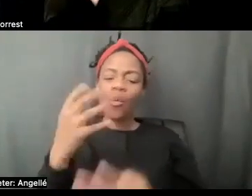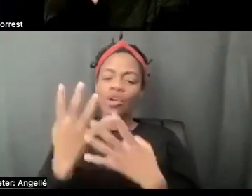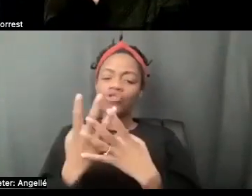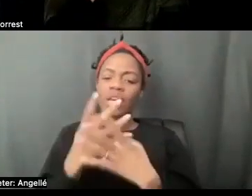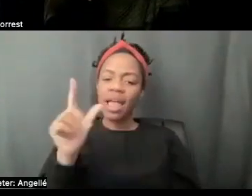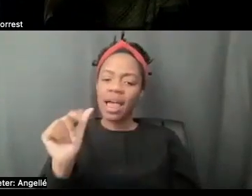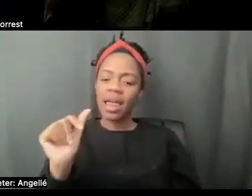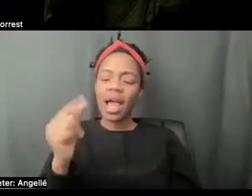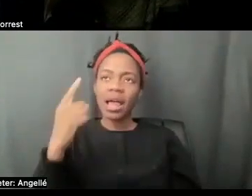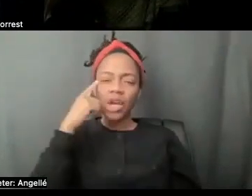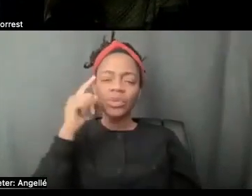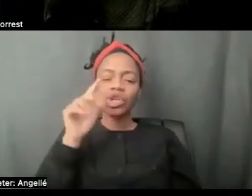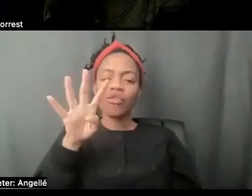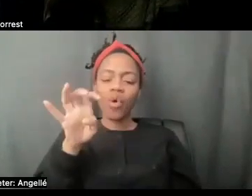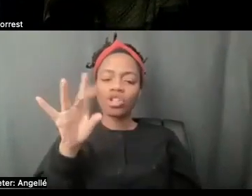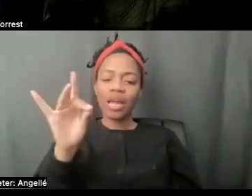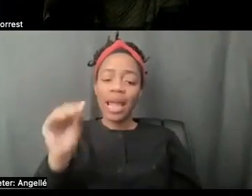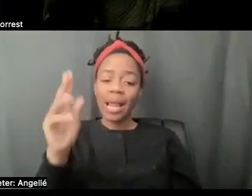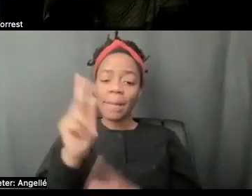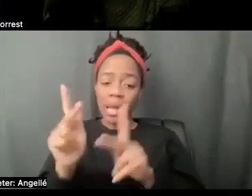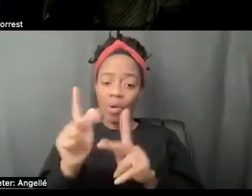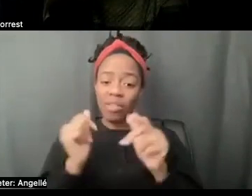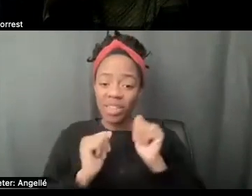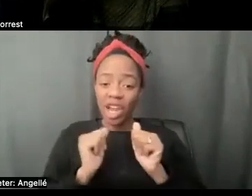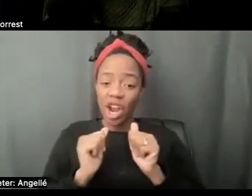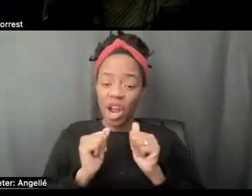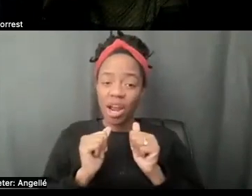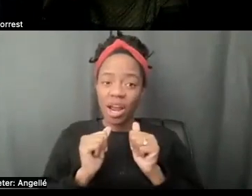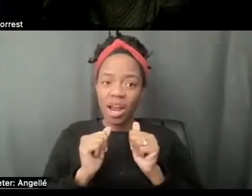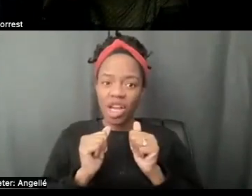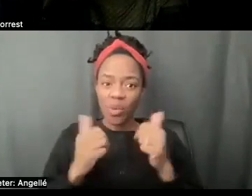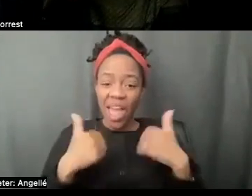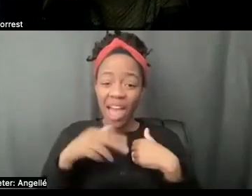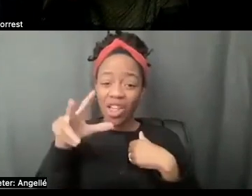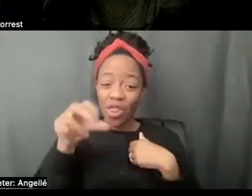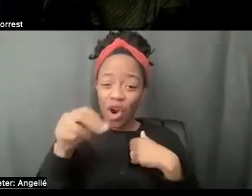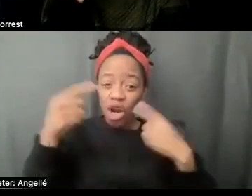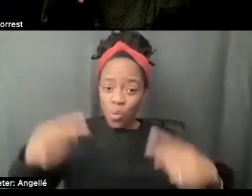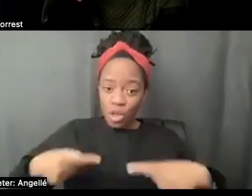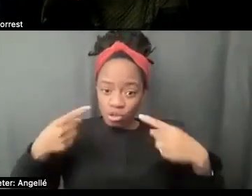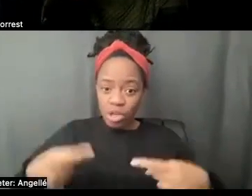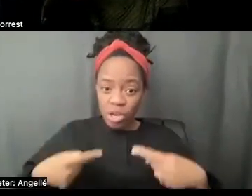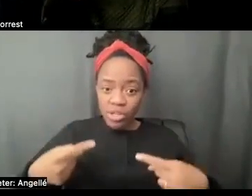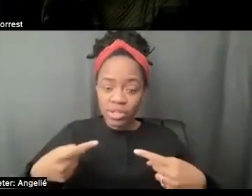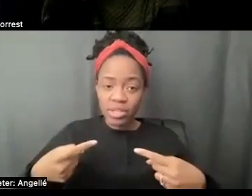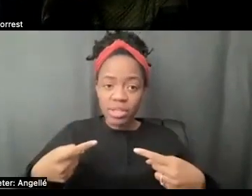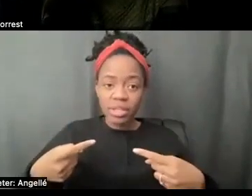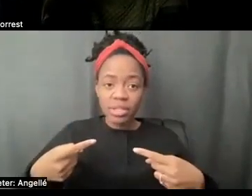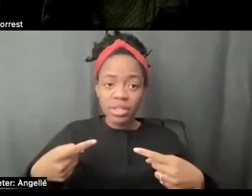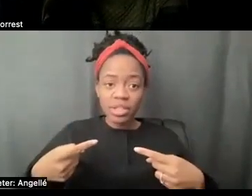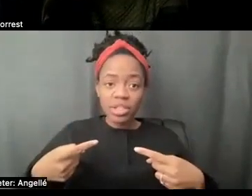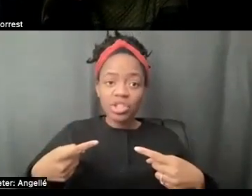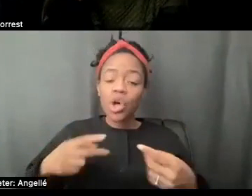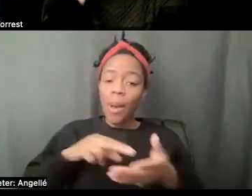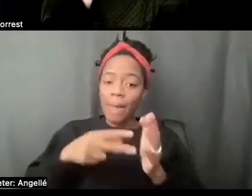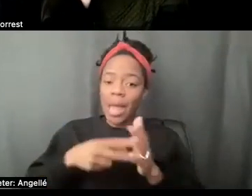480 people in this theater. Hacked. we had 30 wheelchairs that allowed 30, you know, filmmakers to